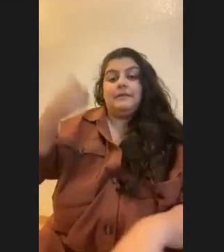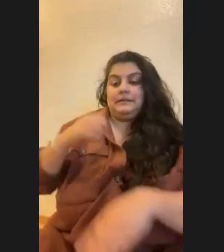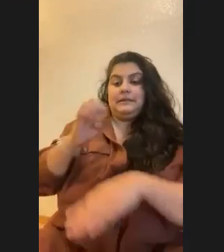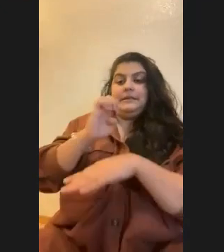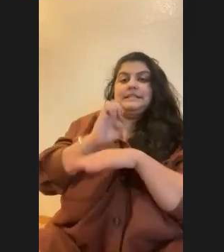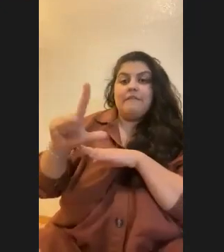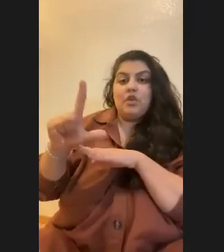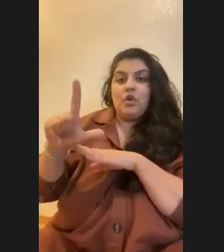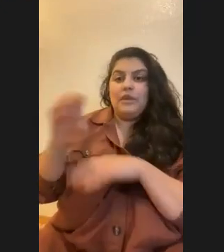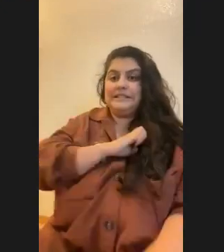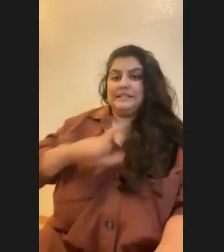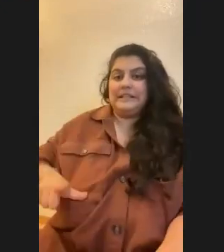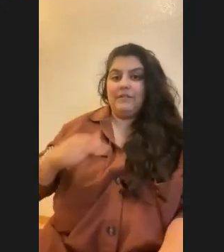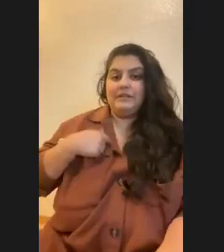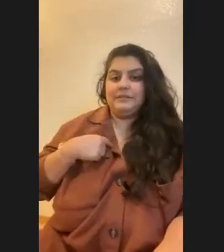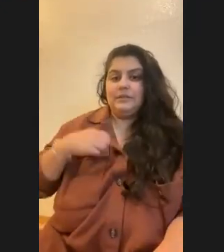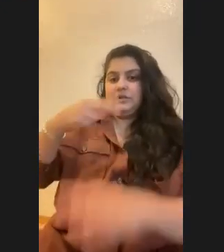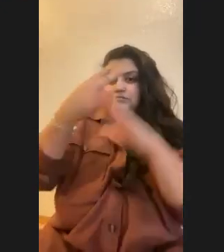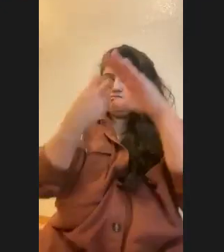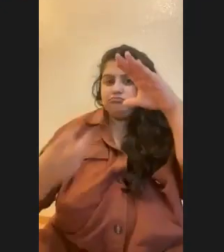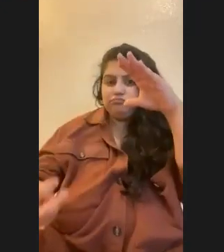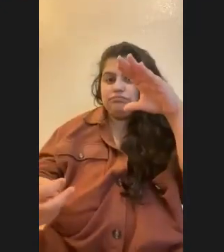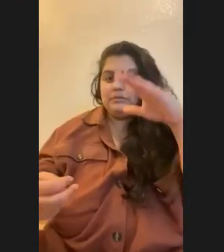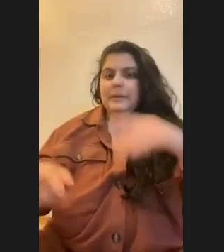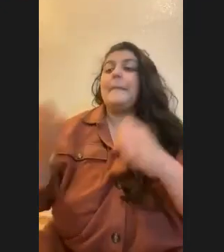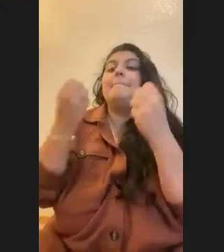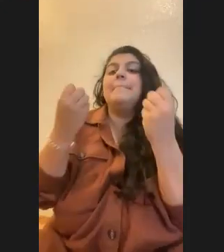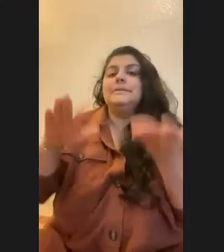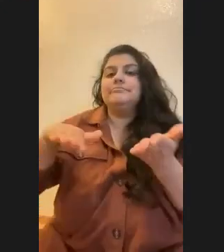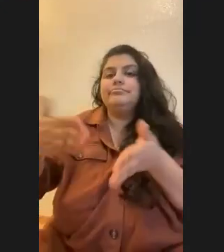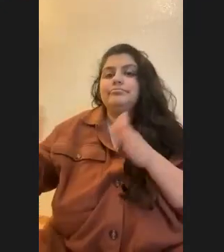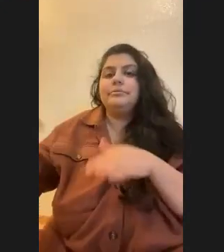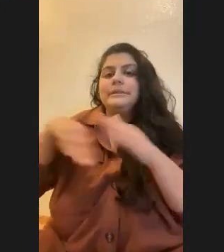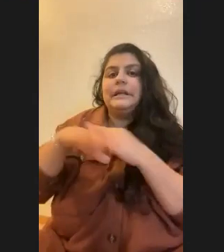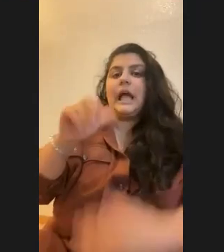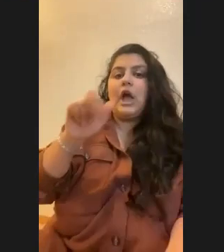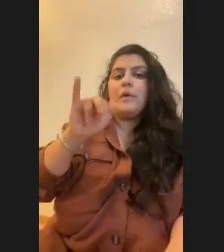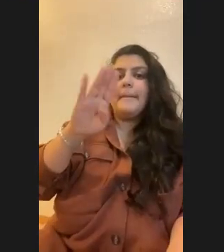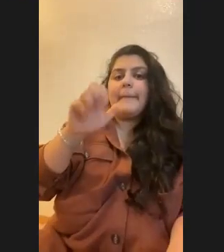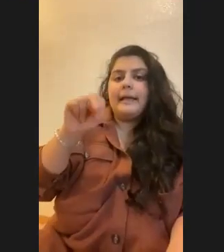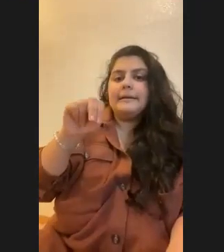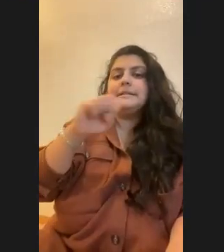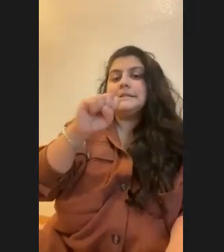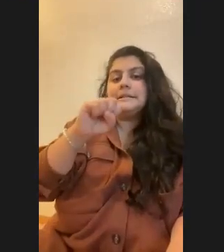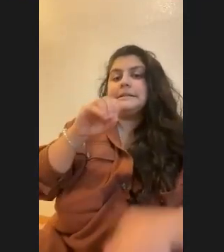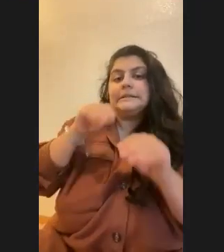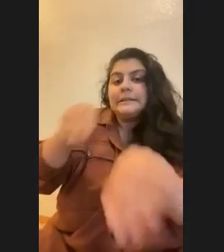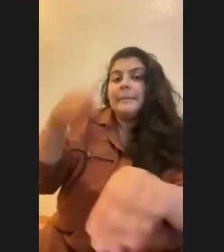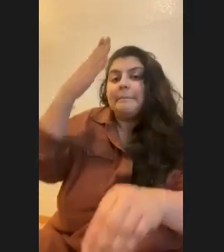there's a lot more mortality in the Caribbean sea because they have some of the worst reef conditions. And so